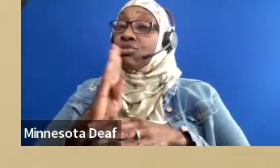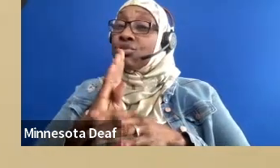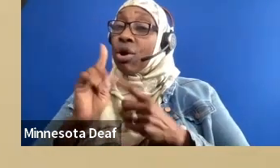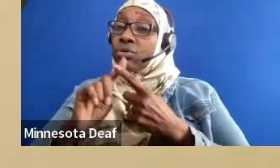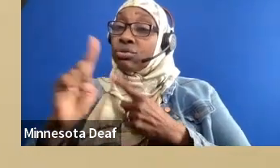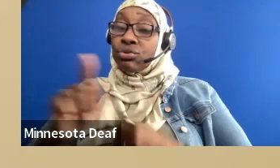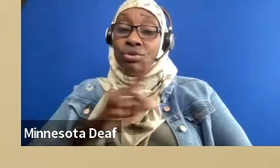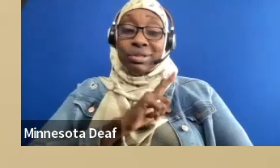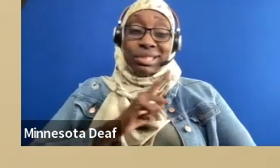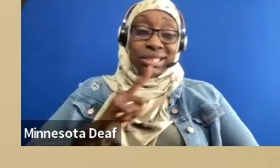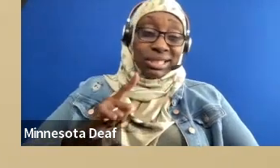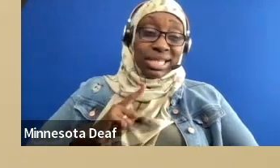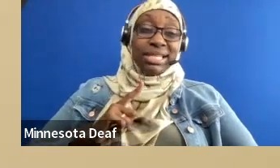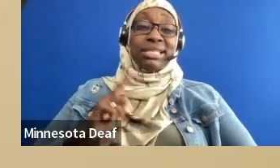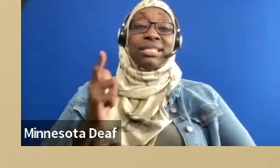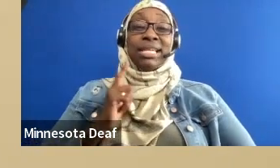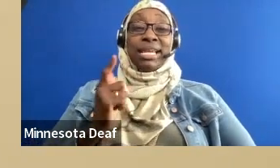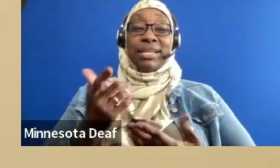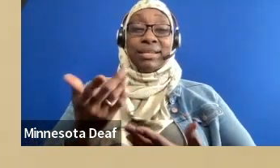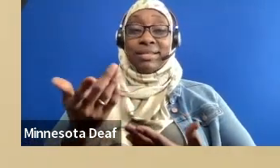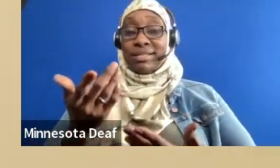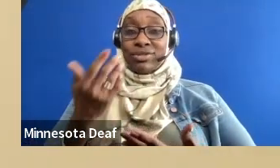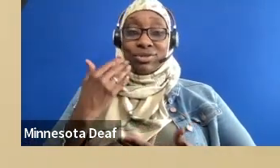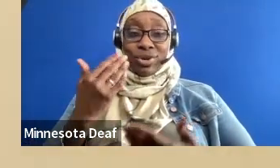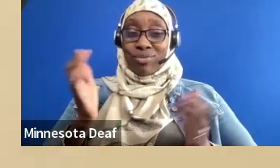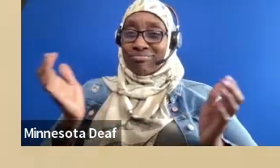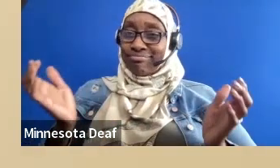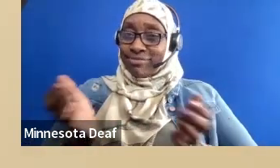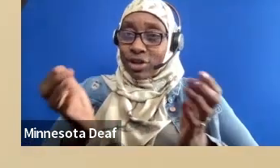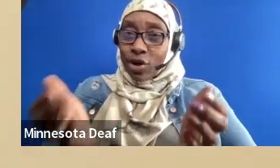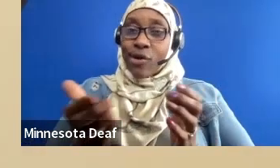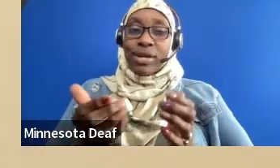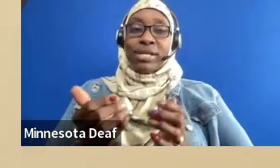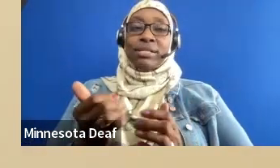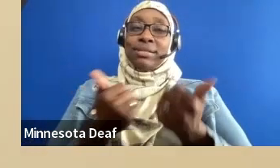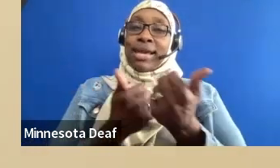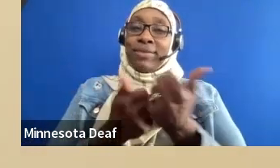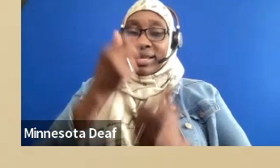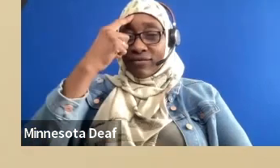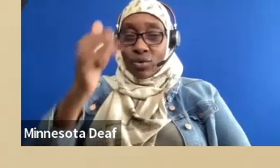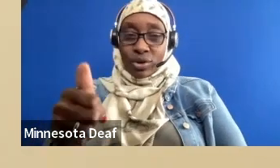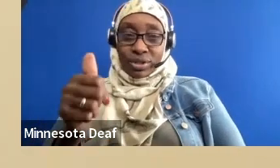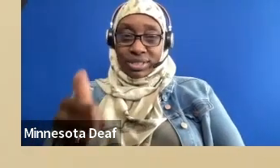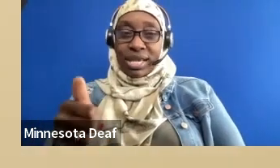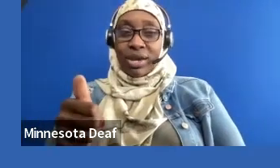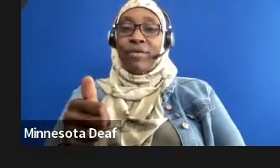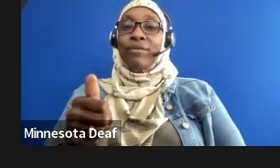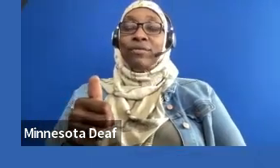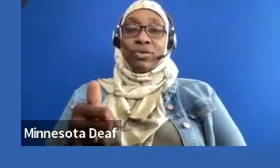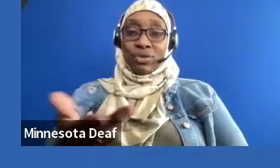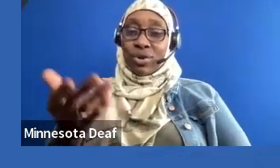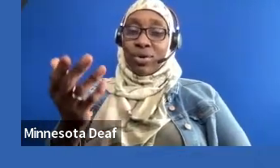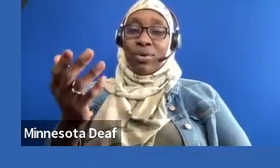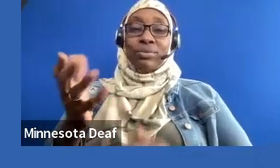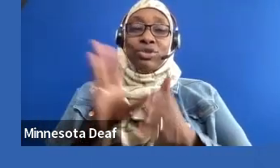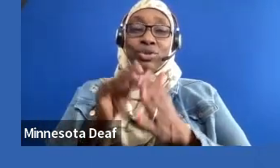mayor, it's just the government and everything, it's just kind of having to let them know that people with disabilities need more rights. But,